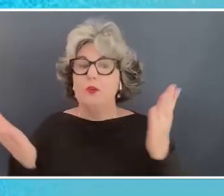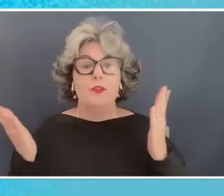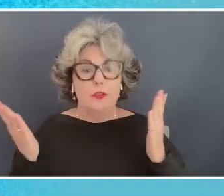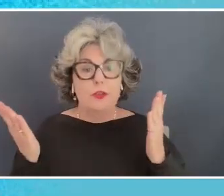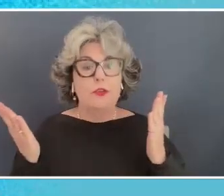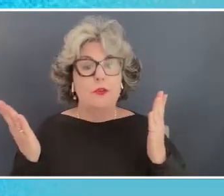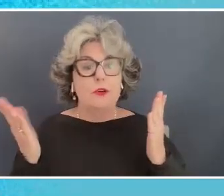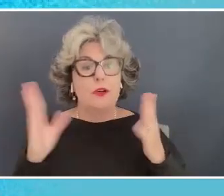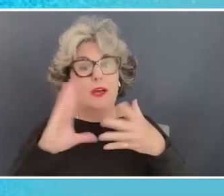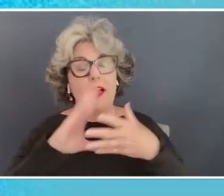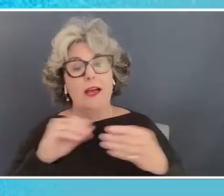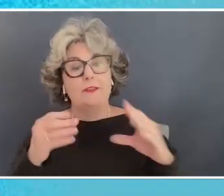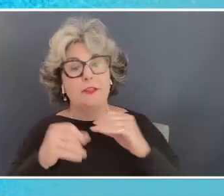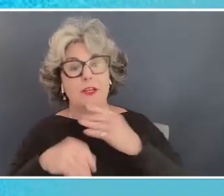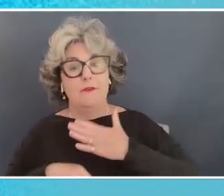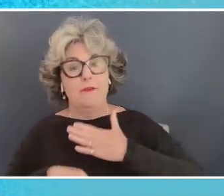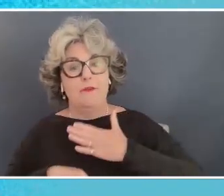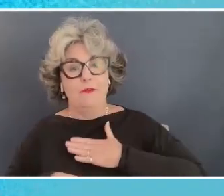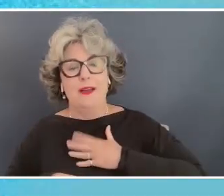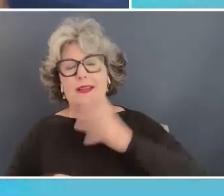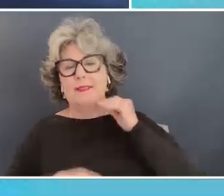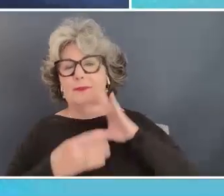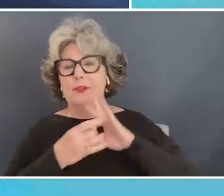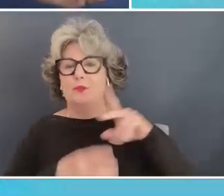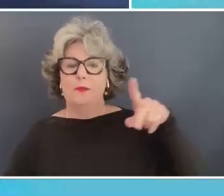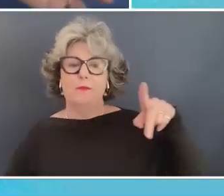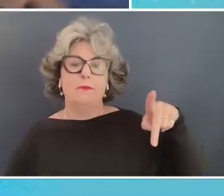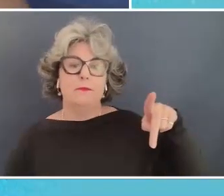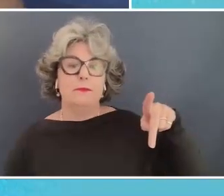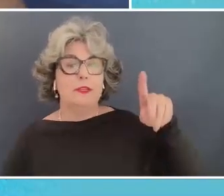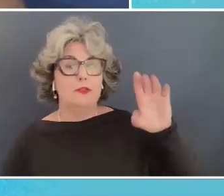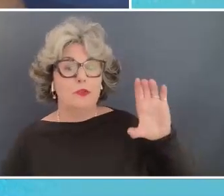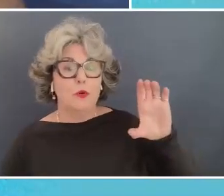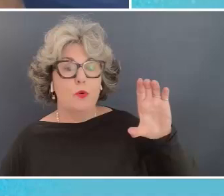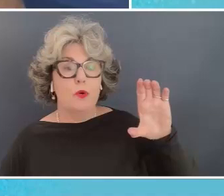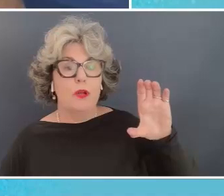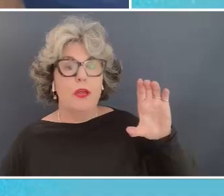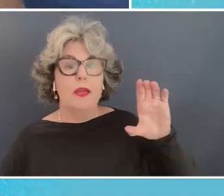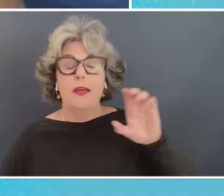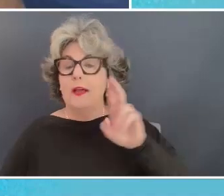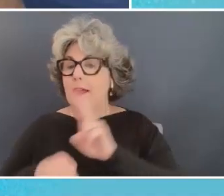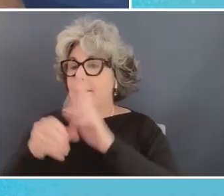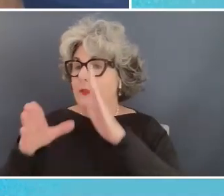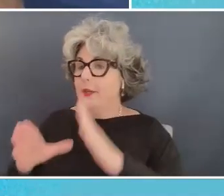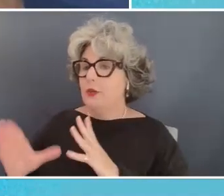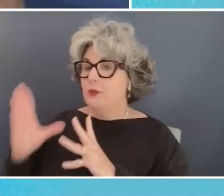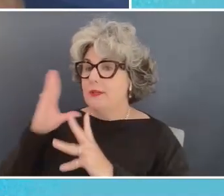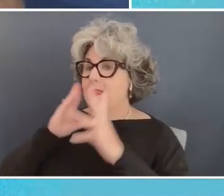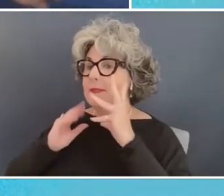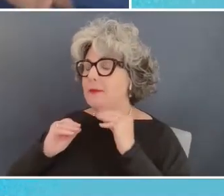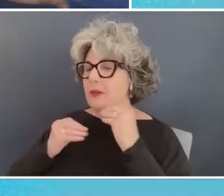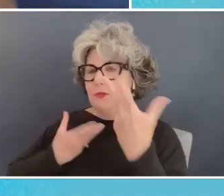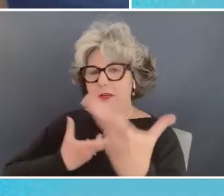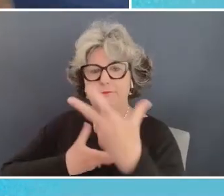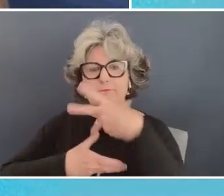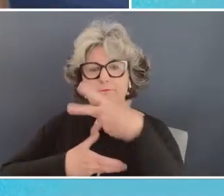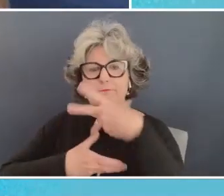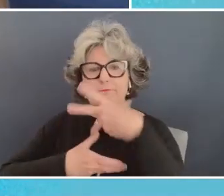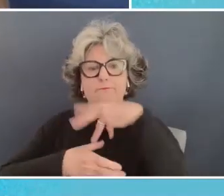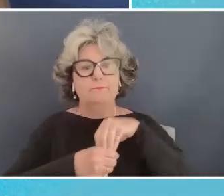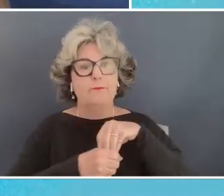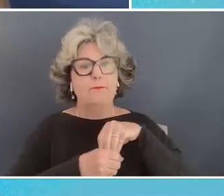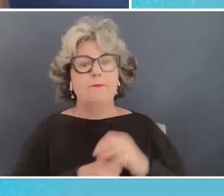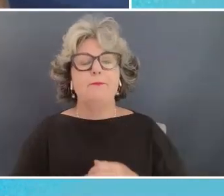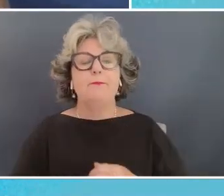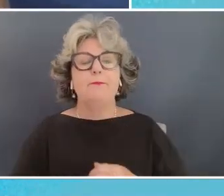story from my own Peace Corps experience about how we need to take the user experience into account when I was a young